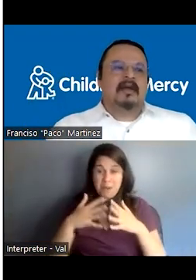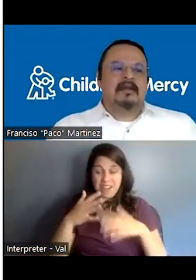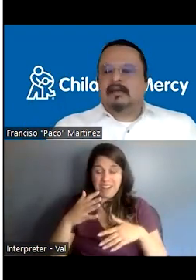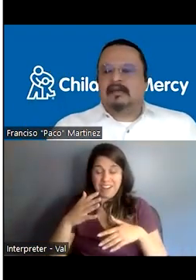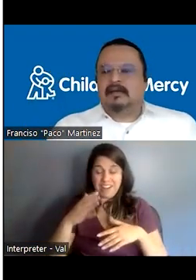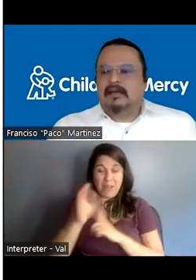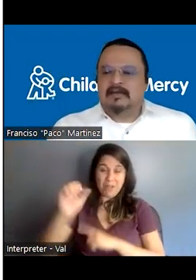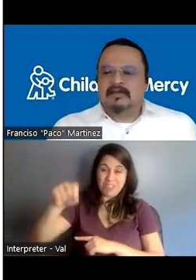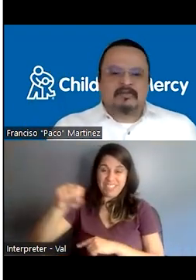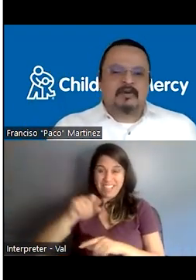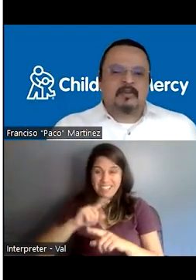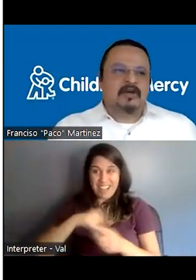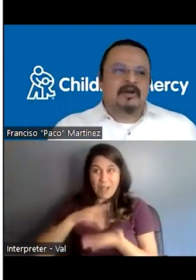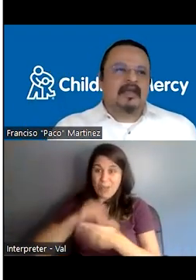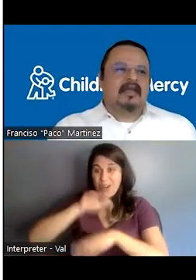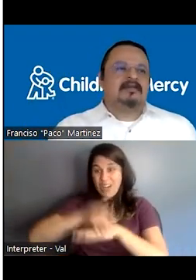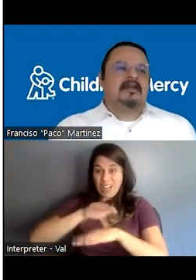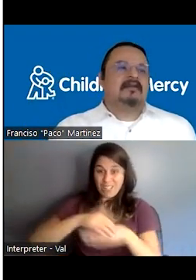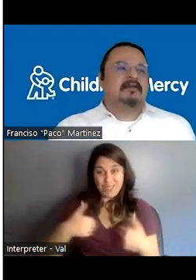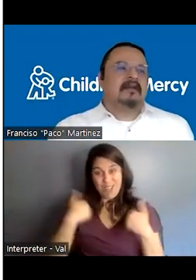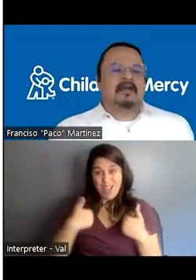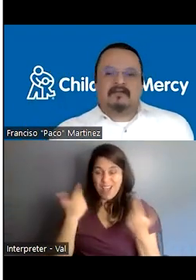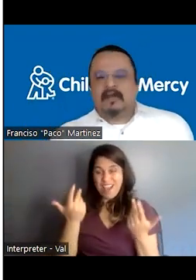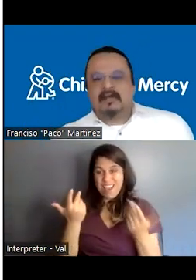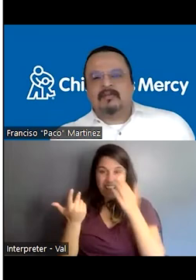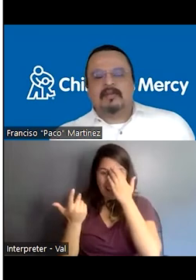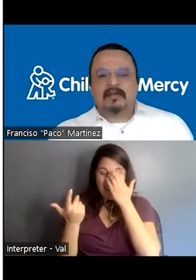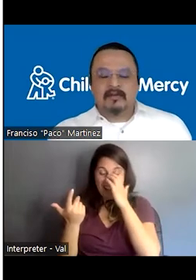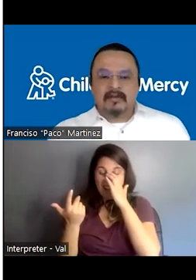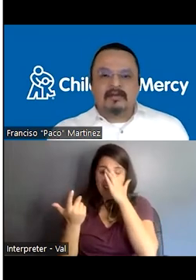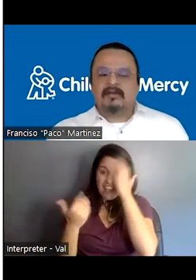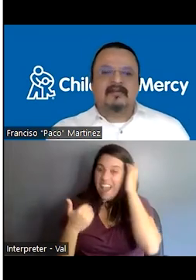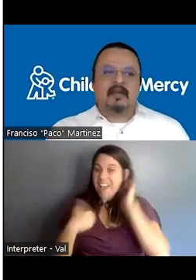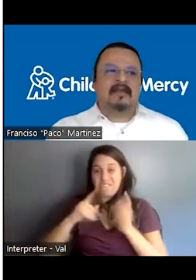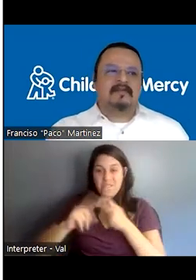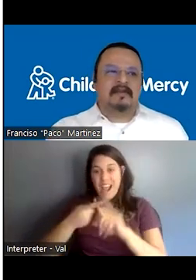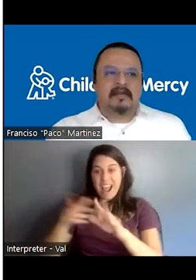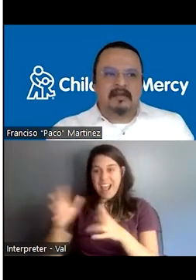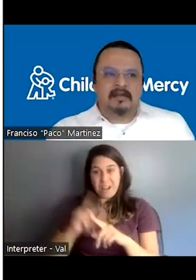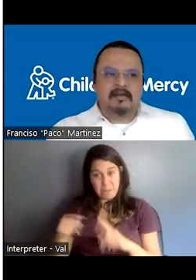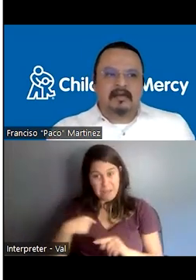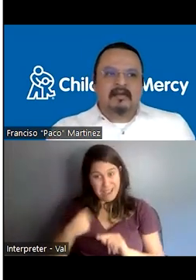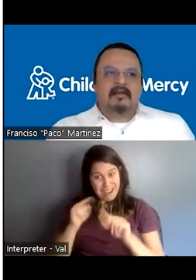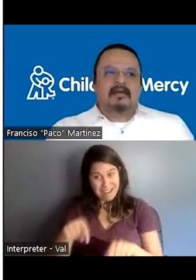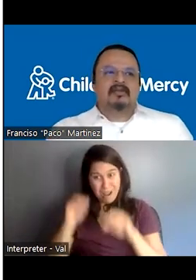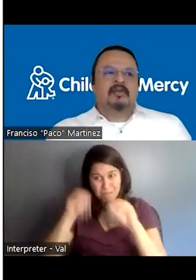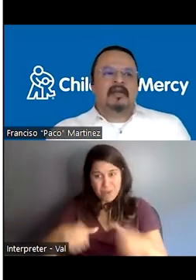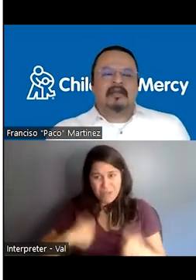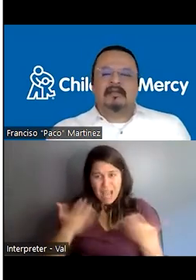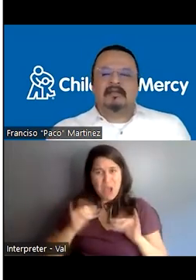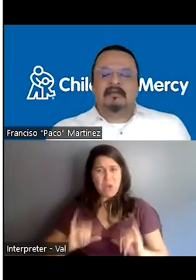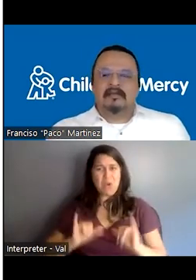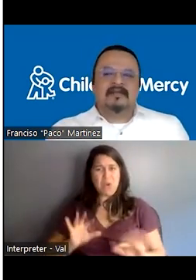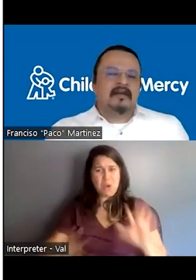I, I, I learned English from a young age and in have friends, but it's not the same as living here. There are too